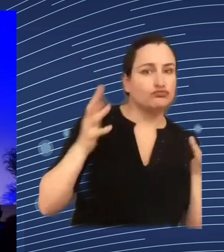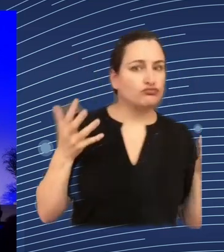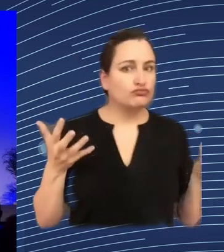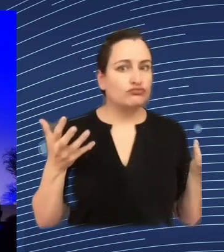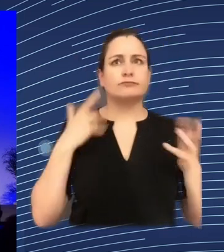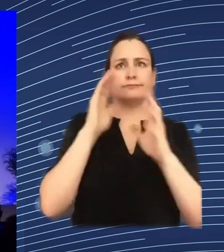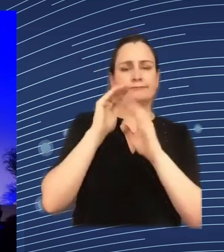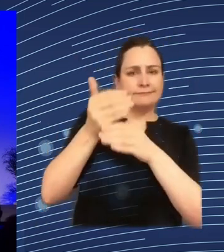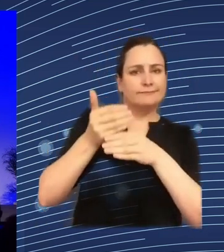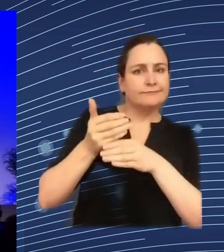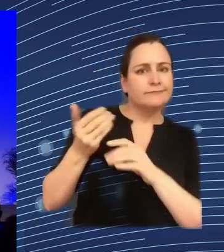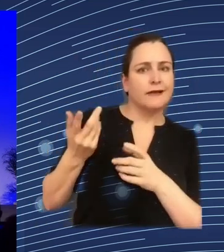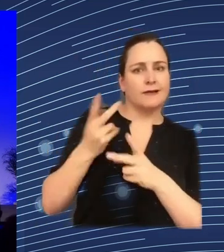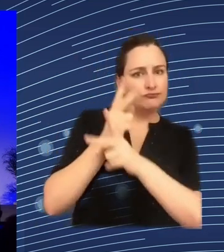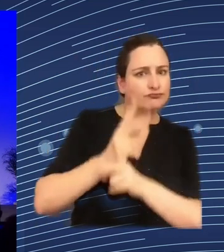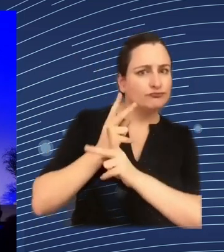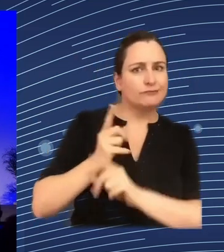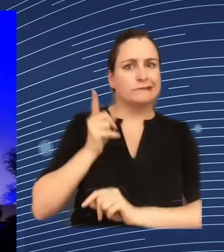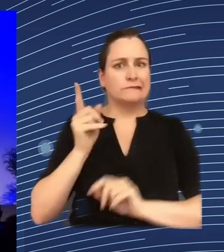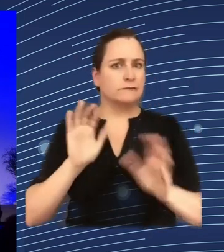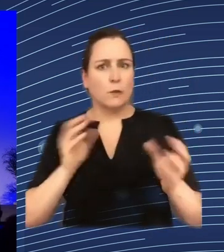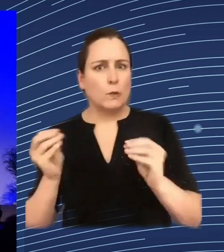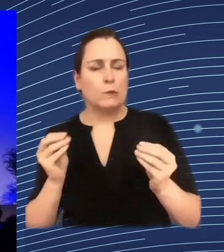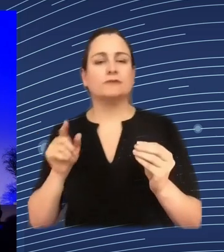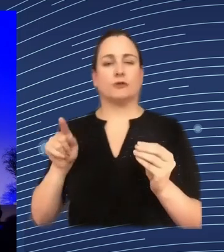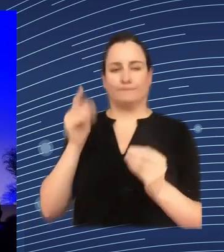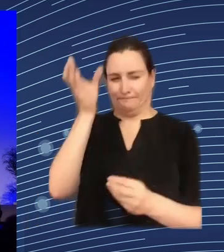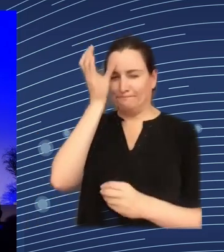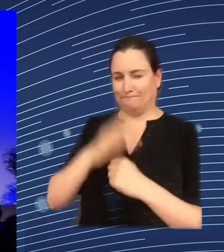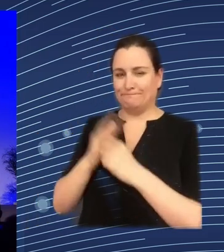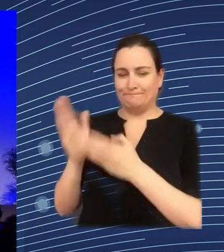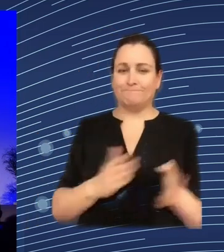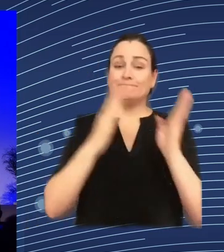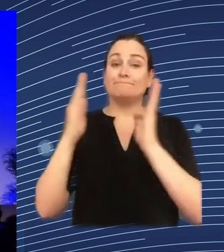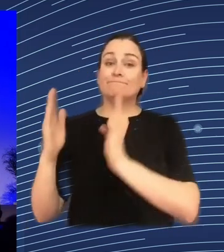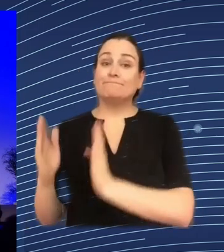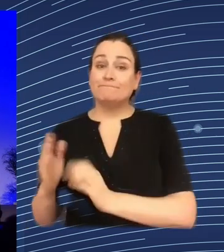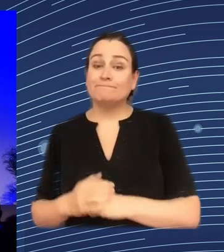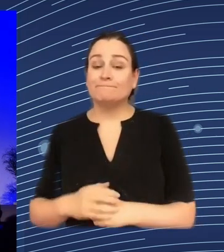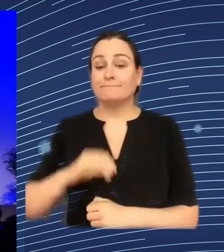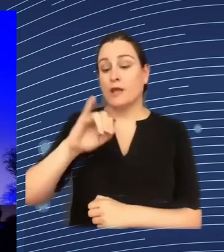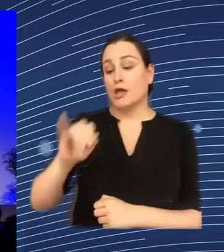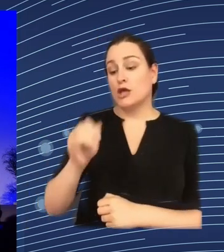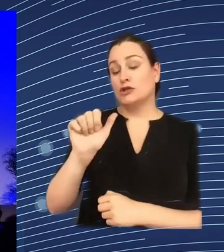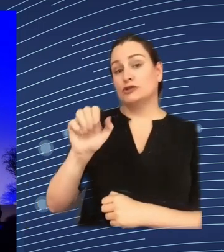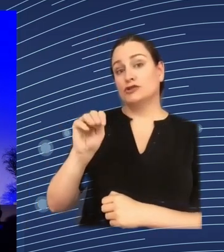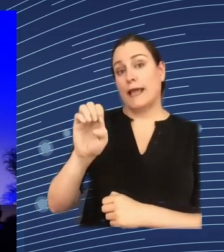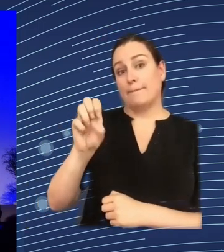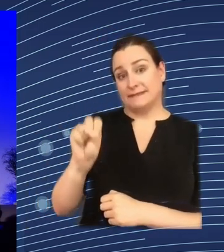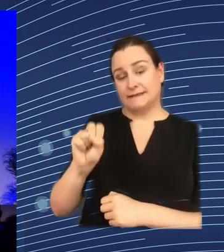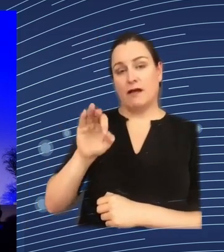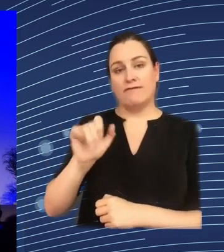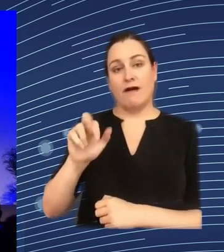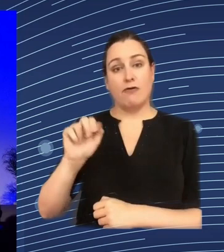very happy to have you next to John is James Farah founder and director of the worker info exchange